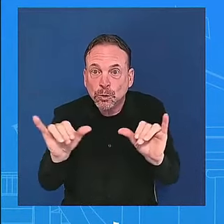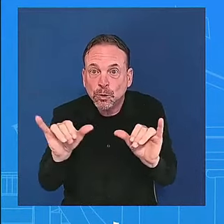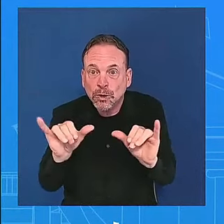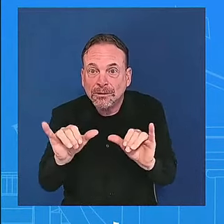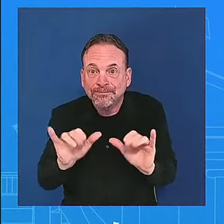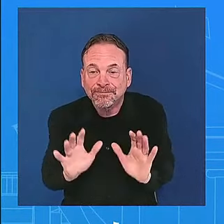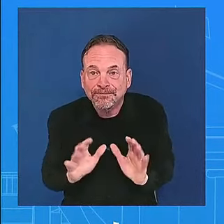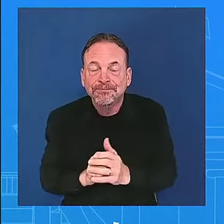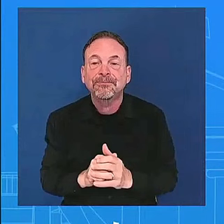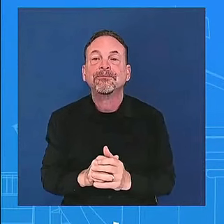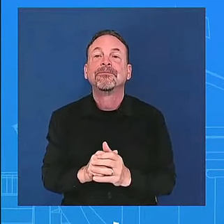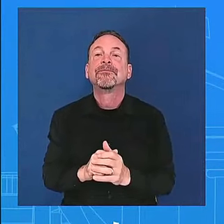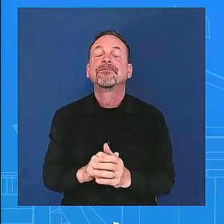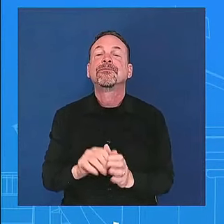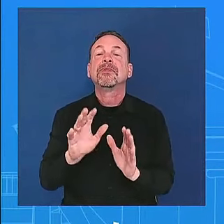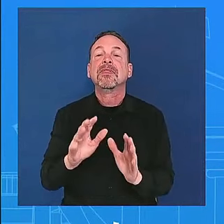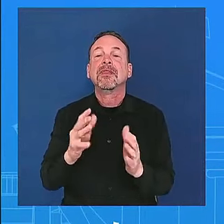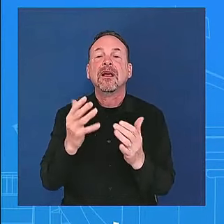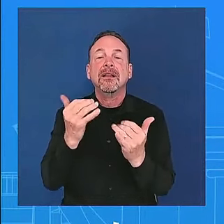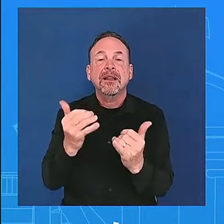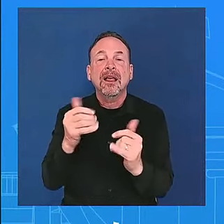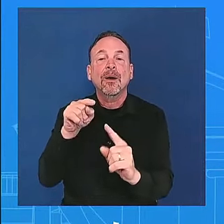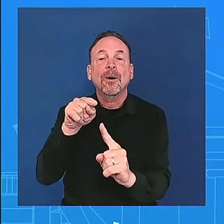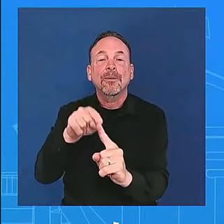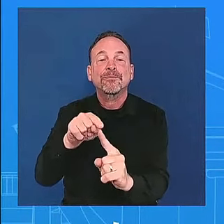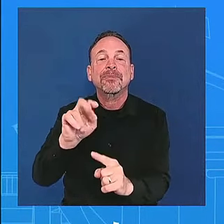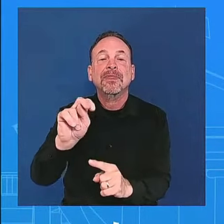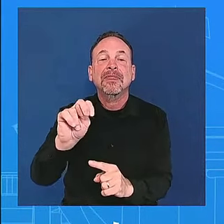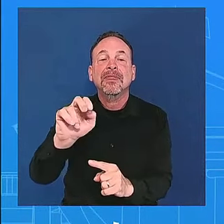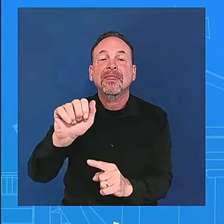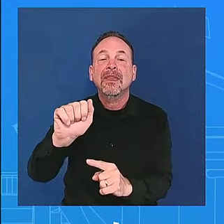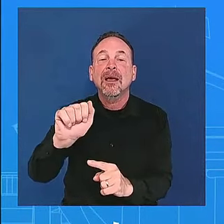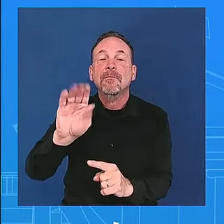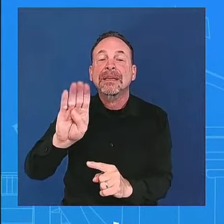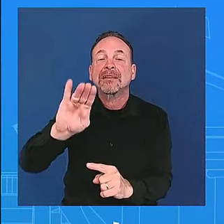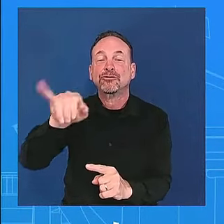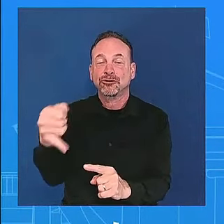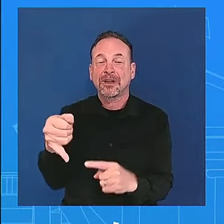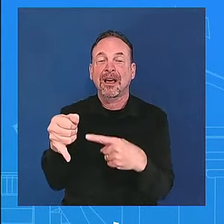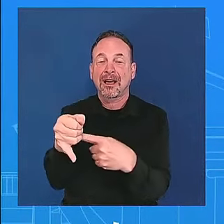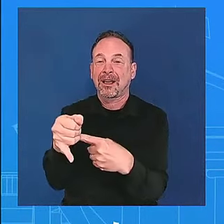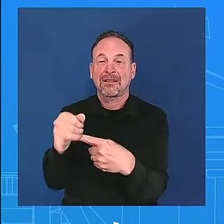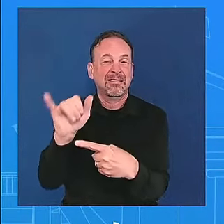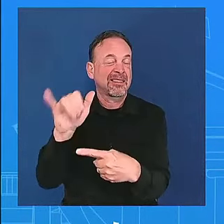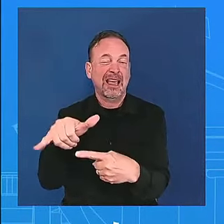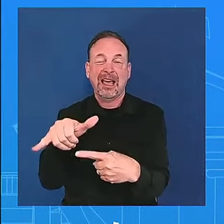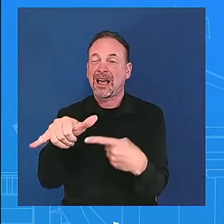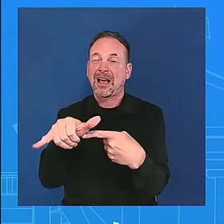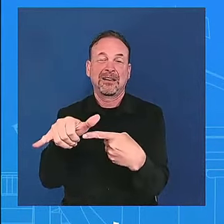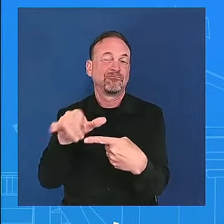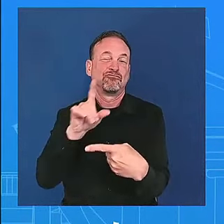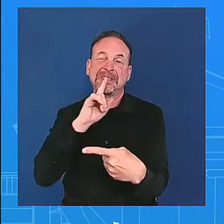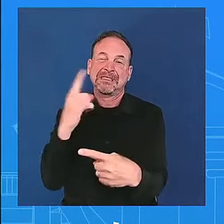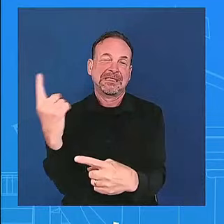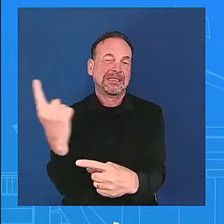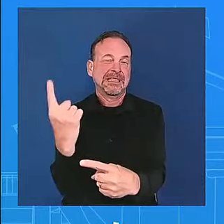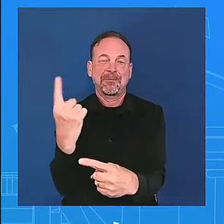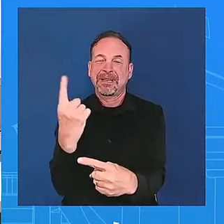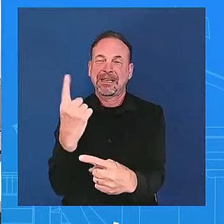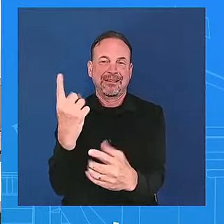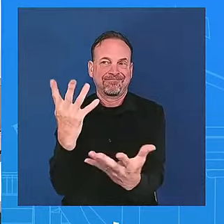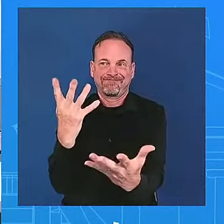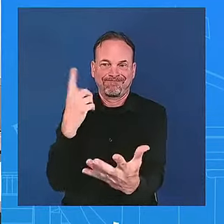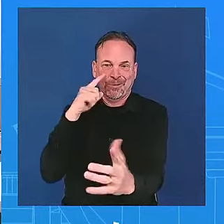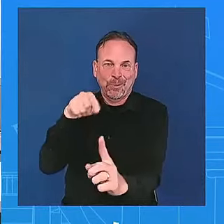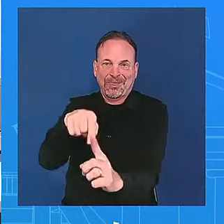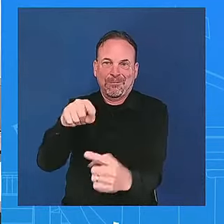for them to speak to uh and and the campaigns to speak speak to directly okay michael um kareem thank you um i want